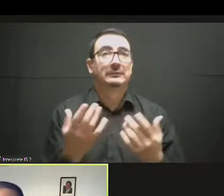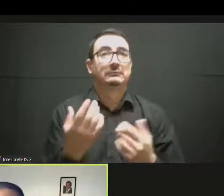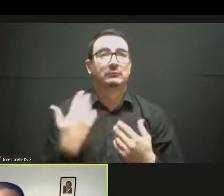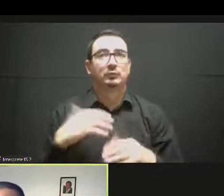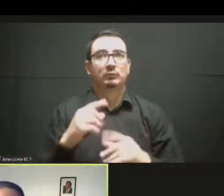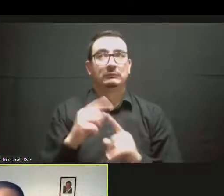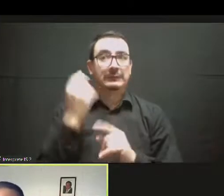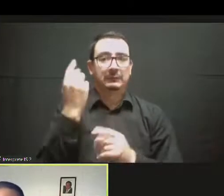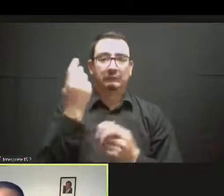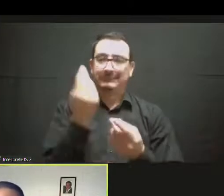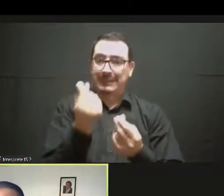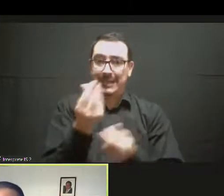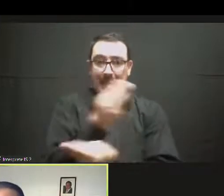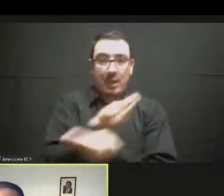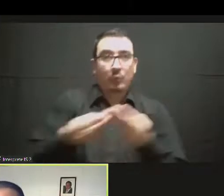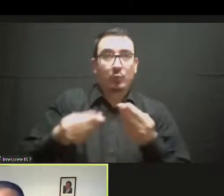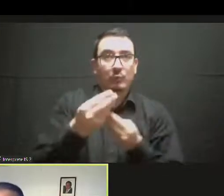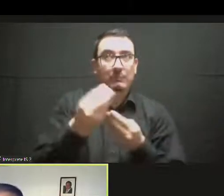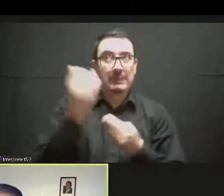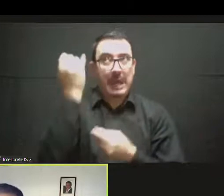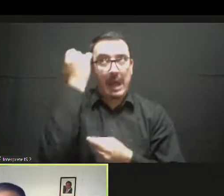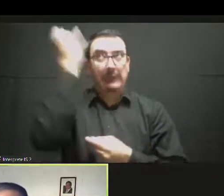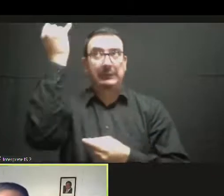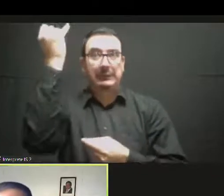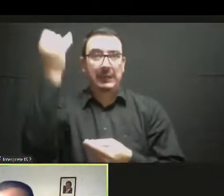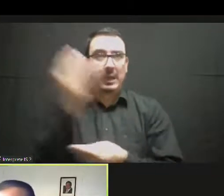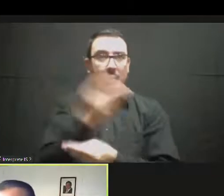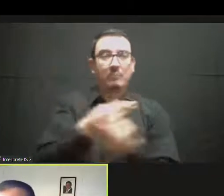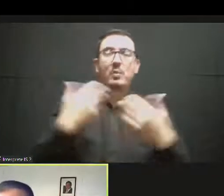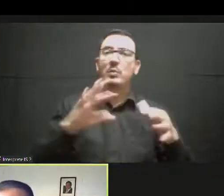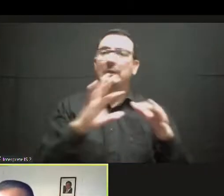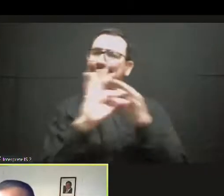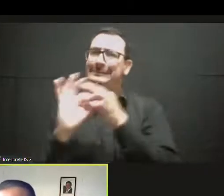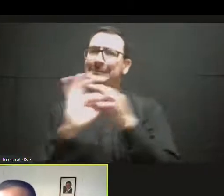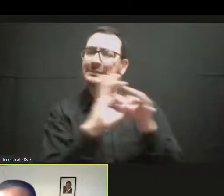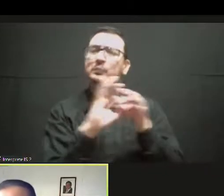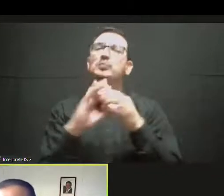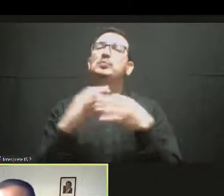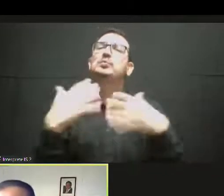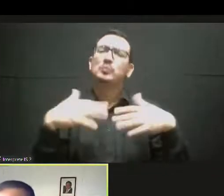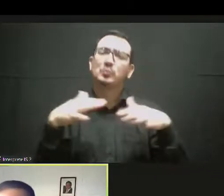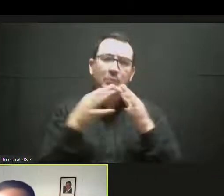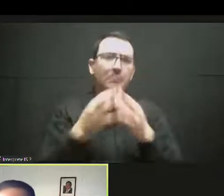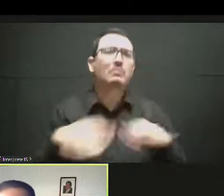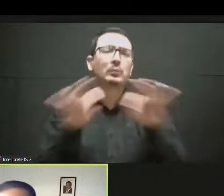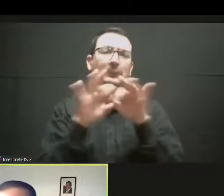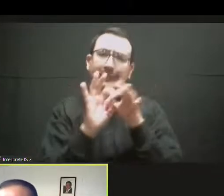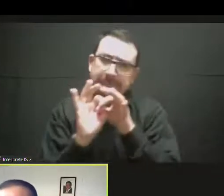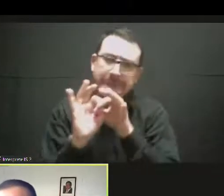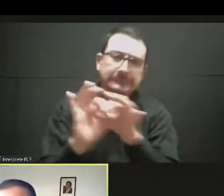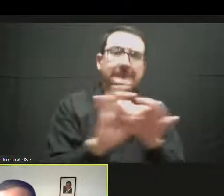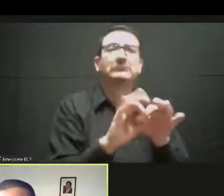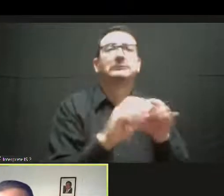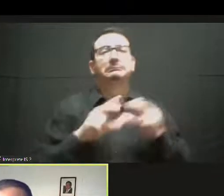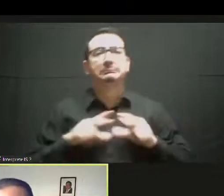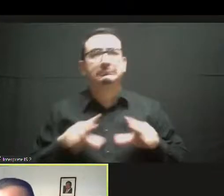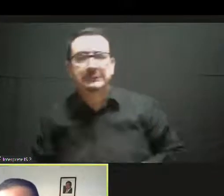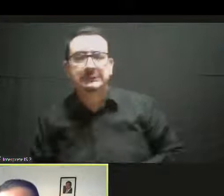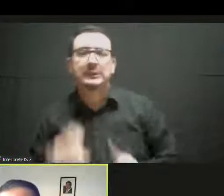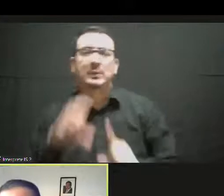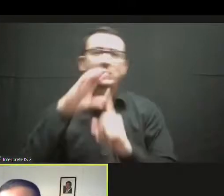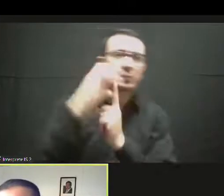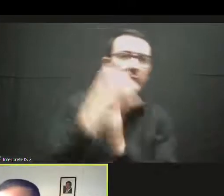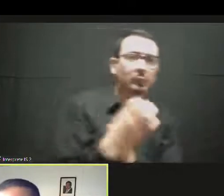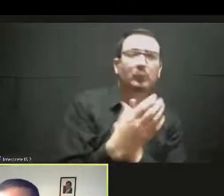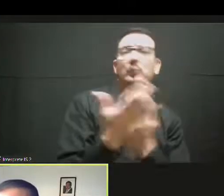with so many entities. You mentioned Ministry of Culture, which should be connected with and which should work with the